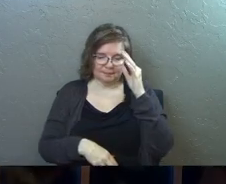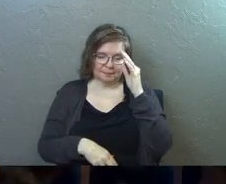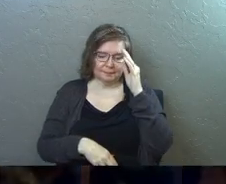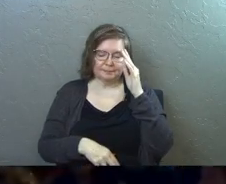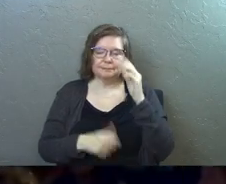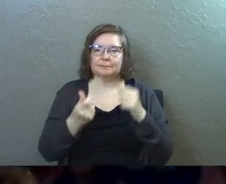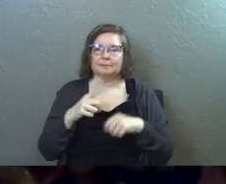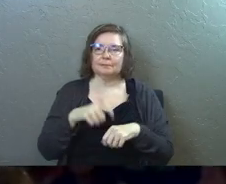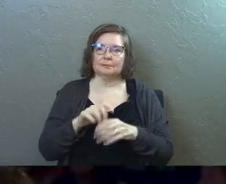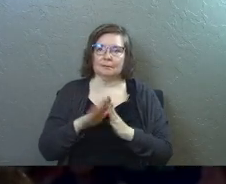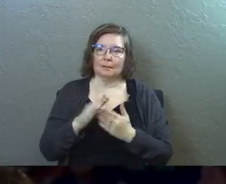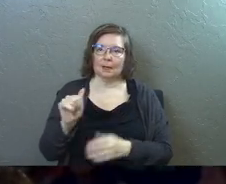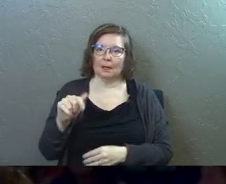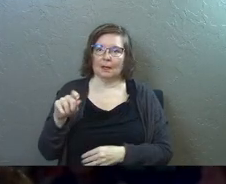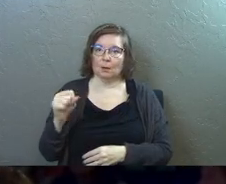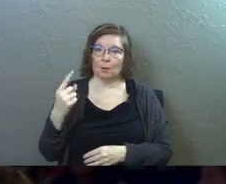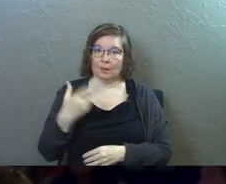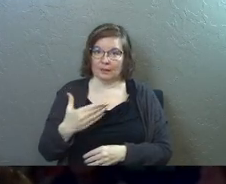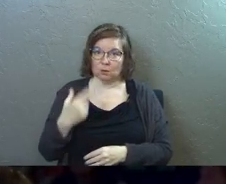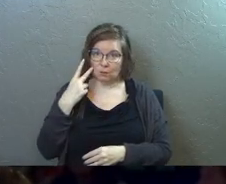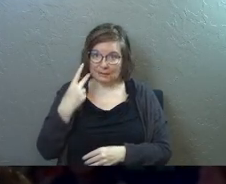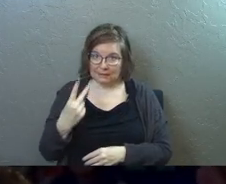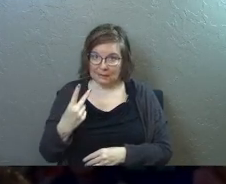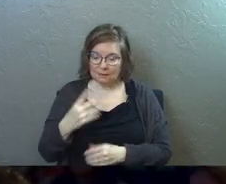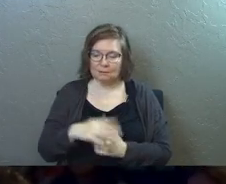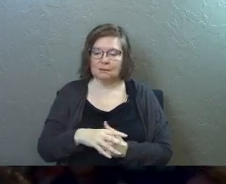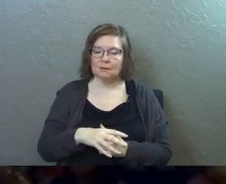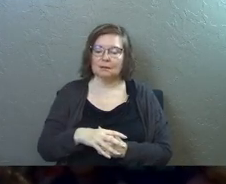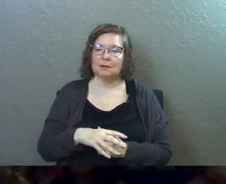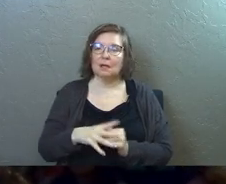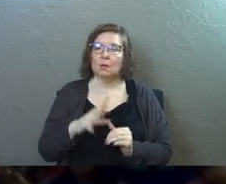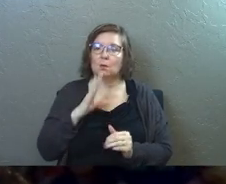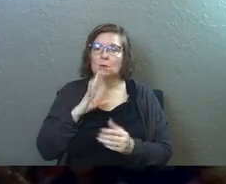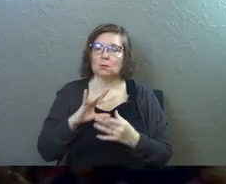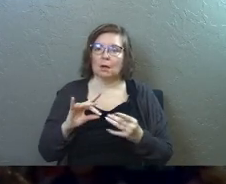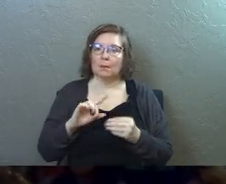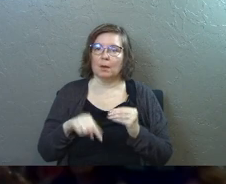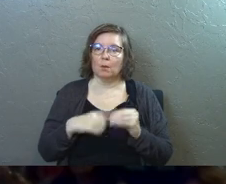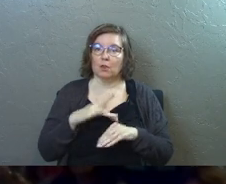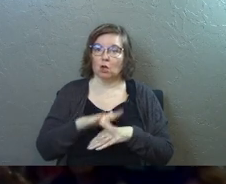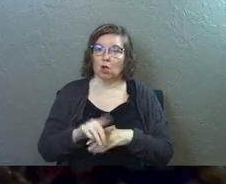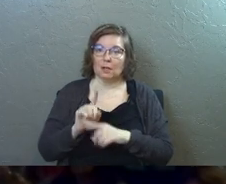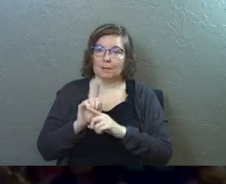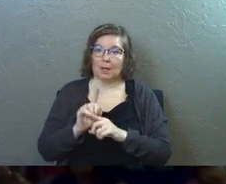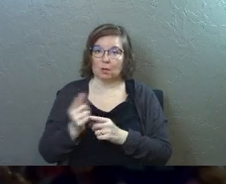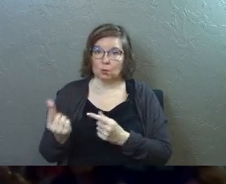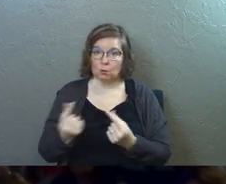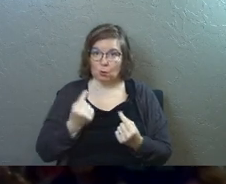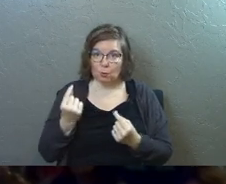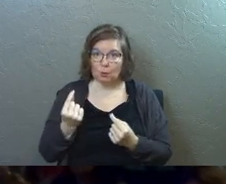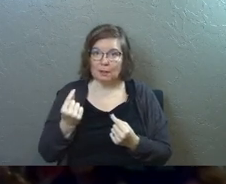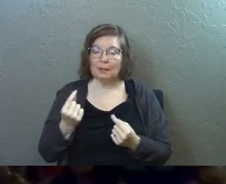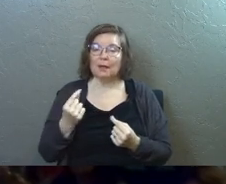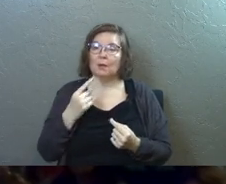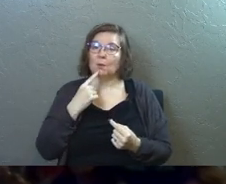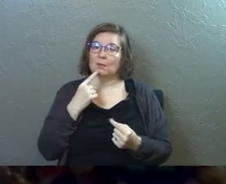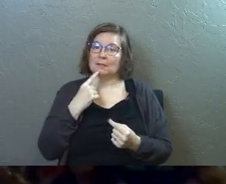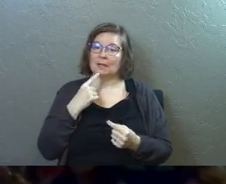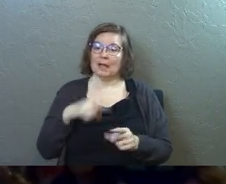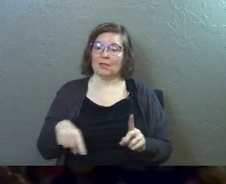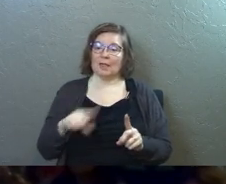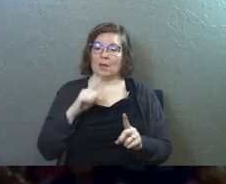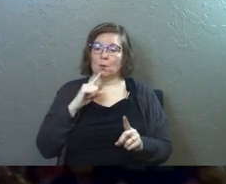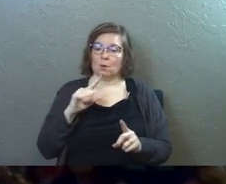So several times in the book of Acts, one of the things that you're going to see is it's going to refer to what the early apostles were doing. And it's going to say